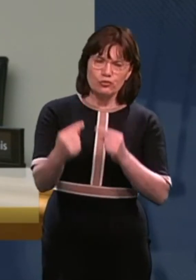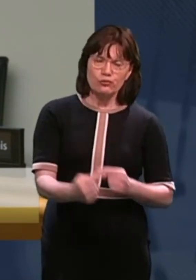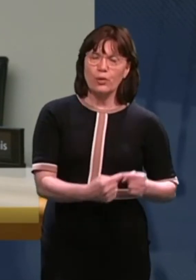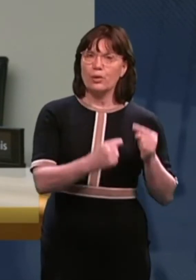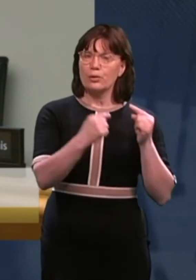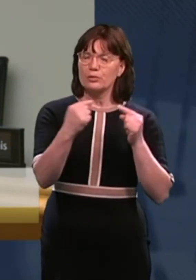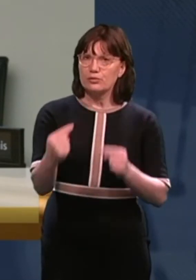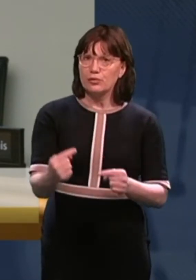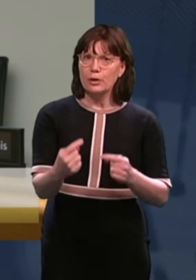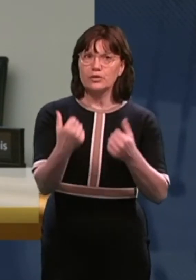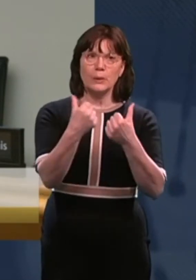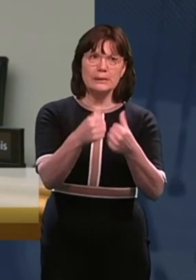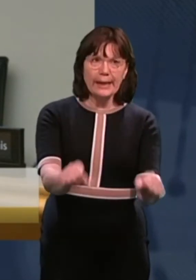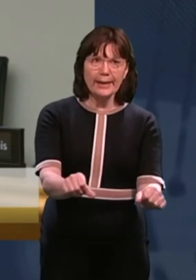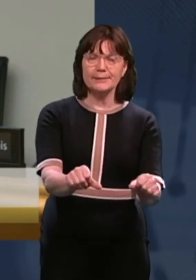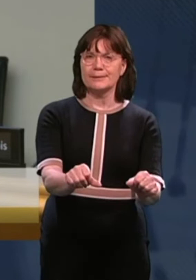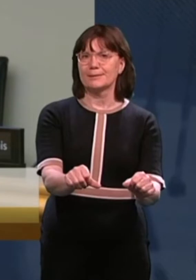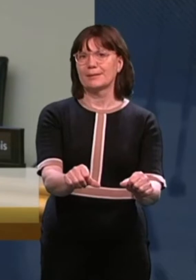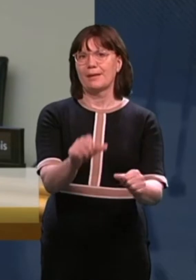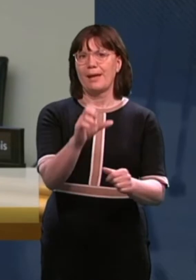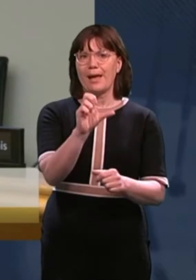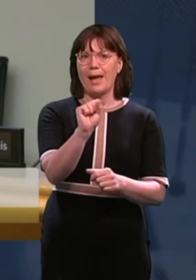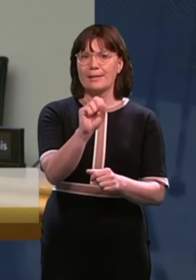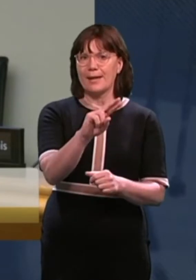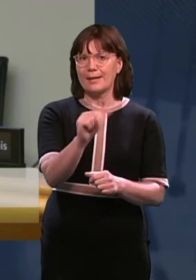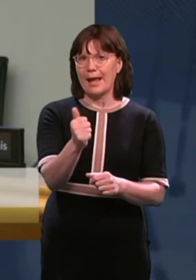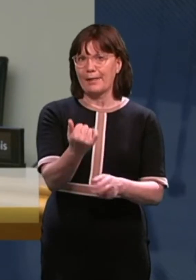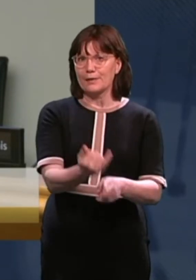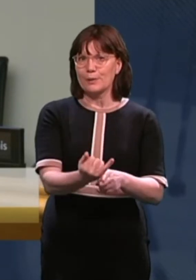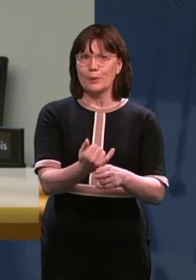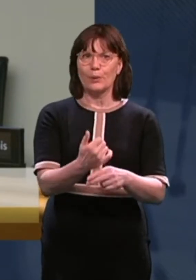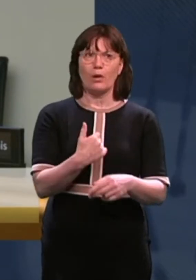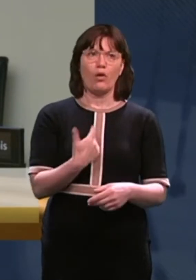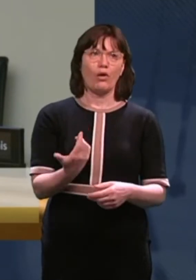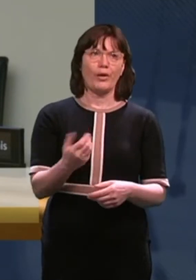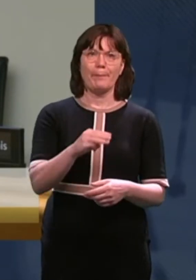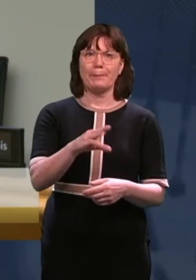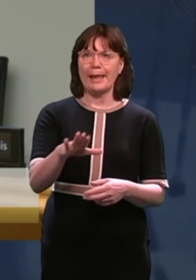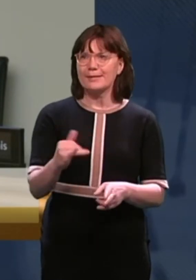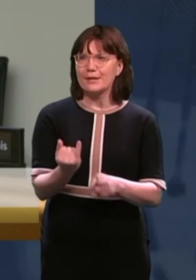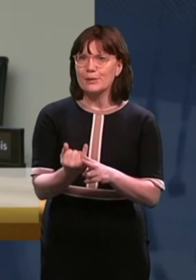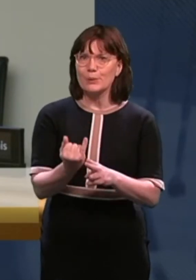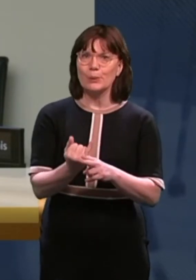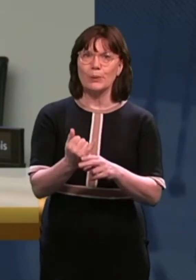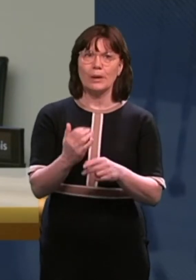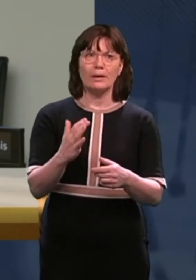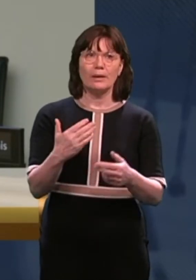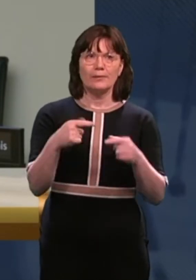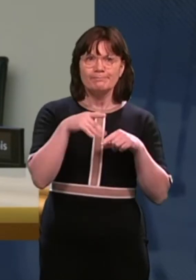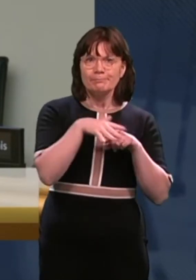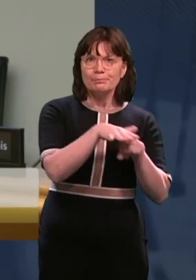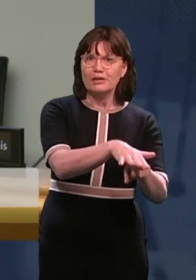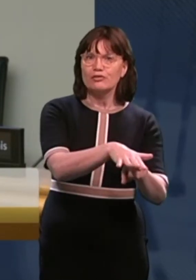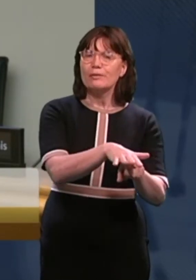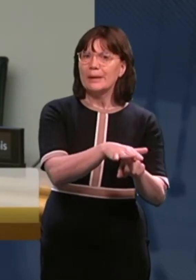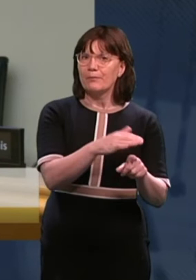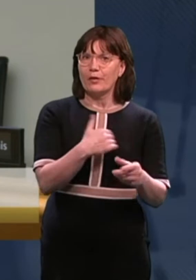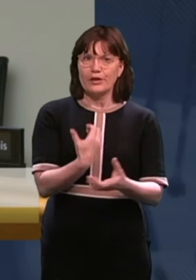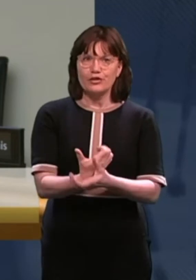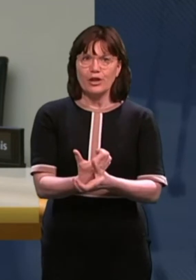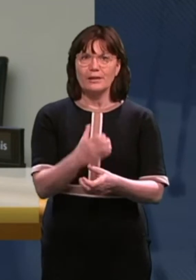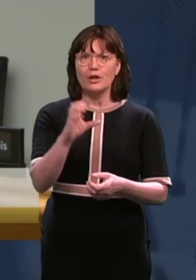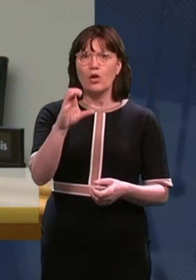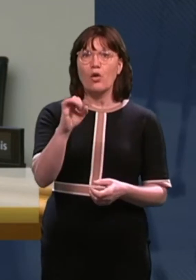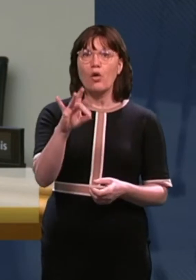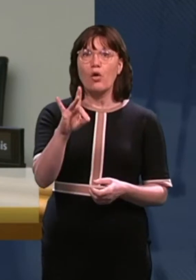it could be SNA in their school, a space in a special class, even access to a special school. For example in Cork